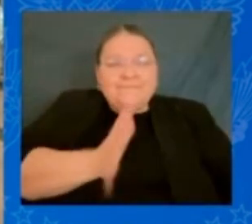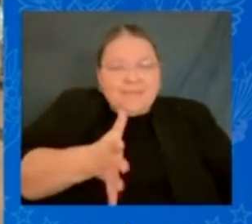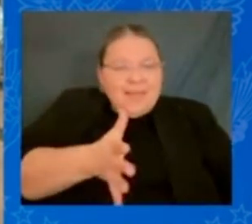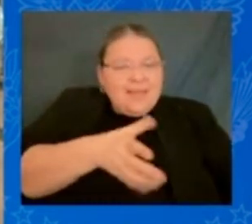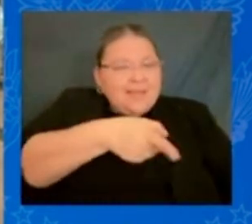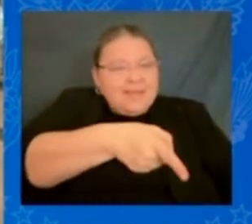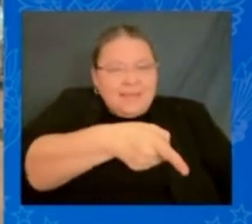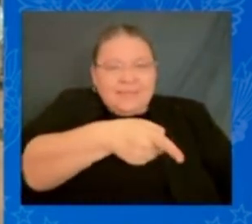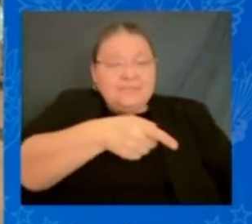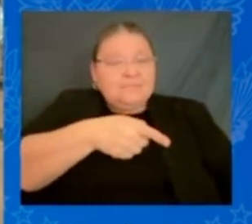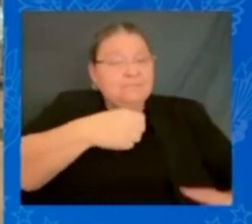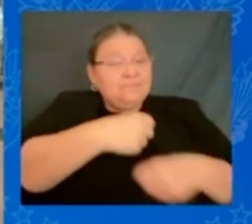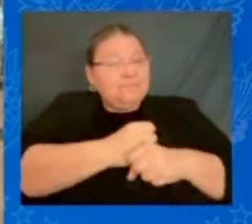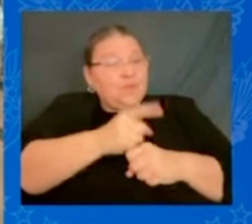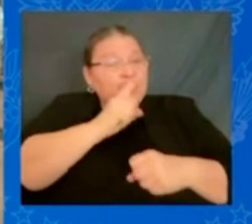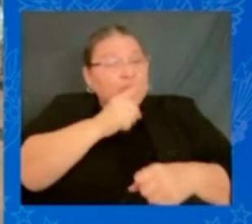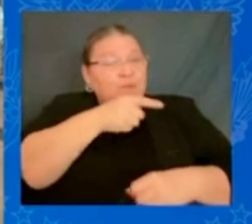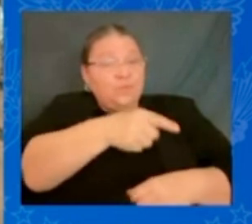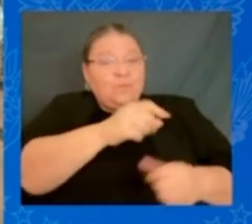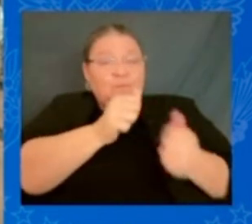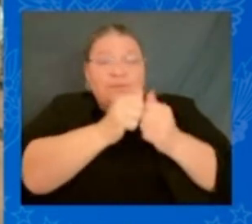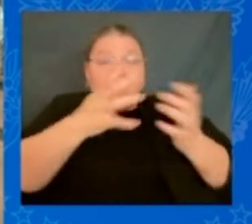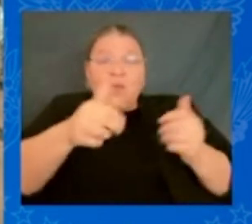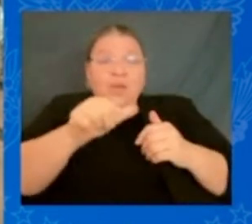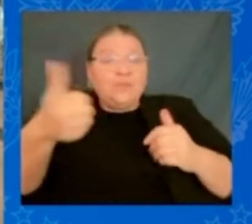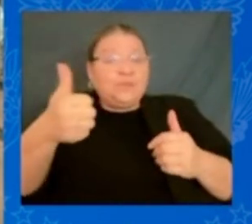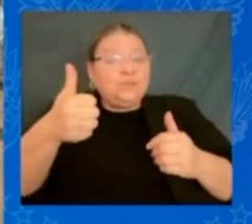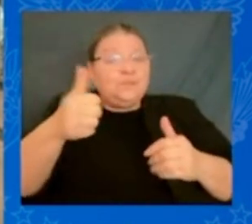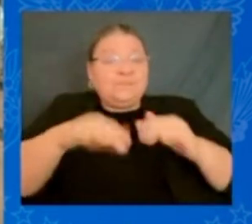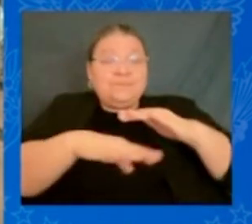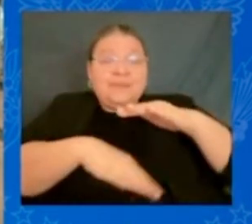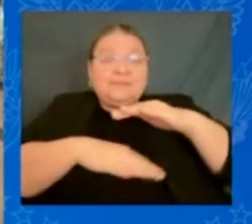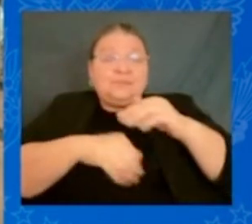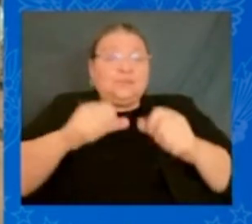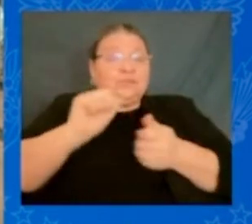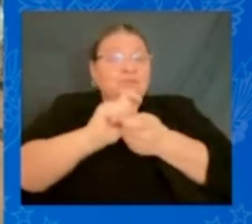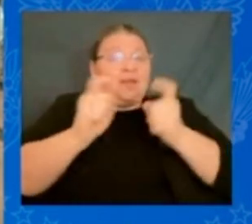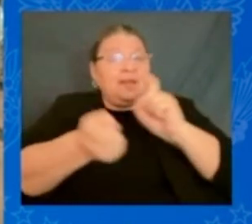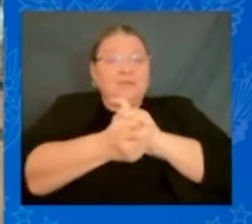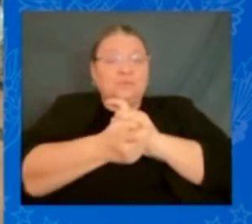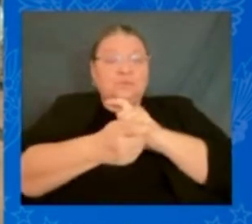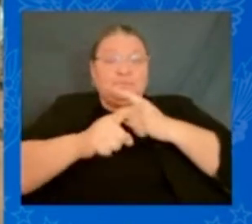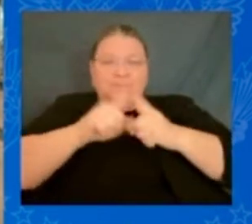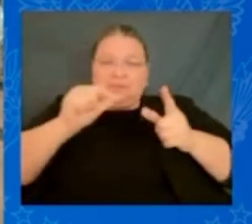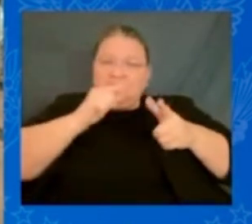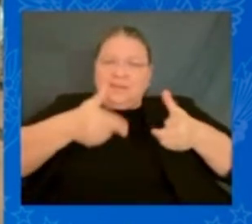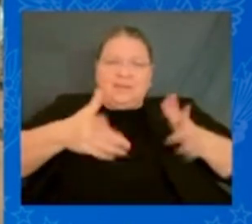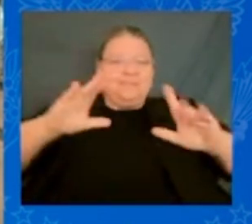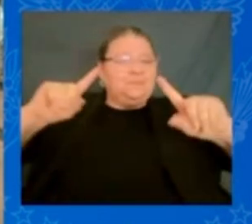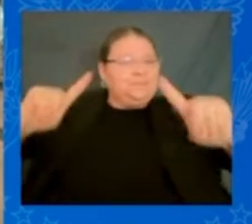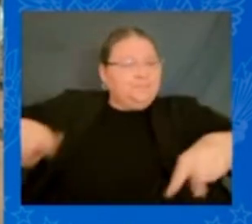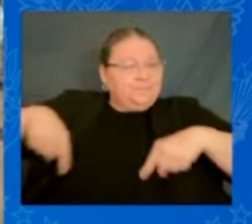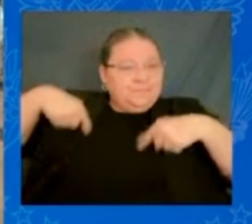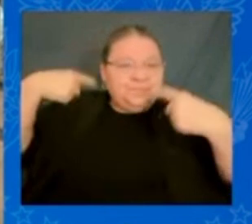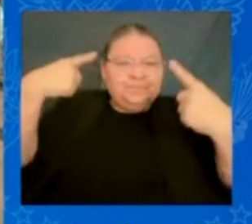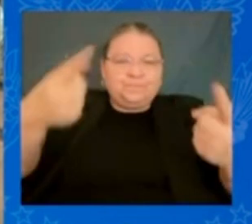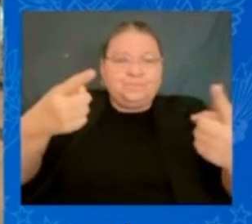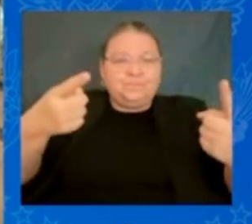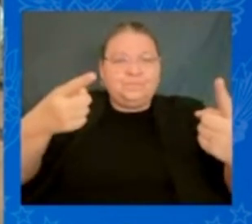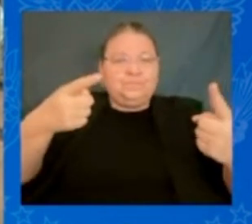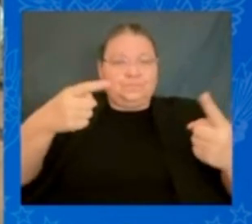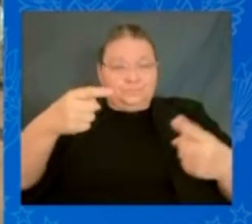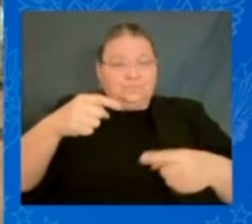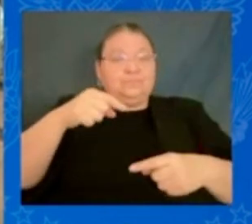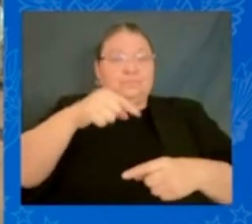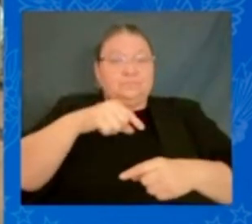without any fundamental changes. But they're not letting us up to now. The HUD Secretary Marsha Fudge. Marsha, you're here, aren't you?